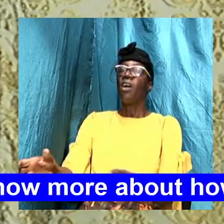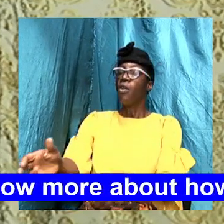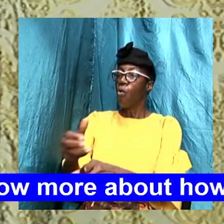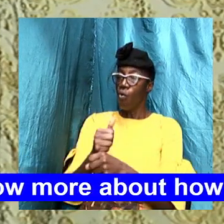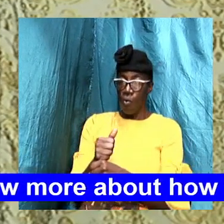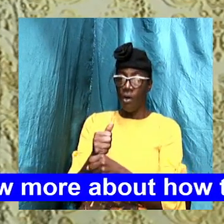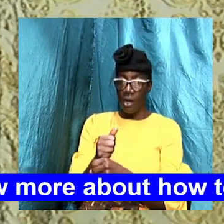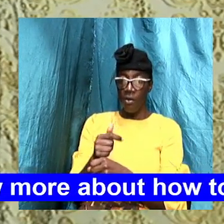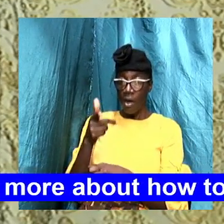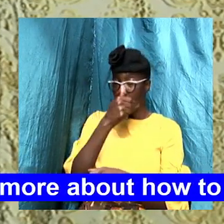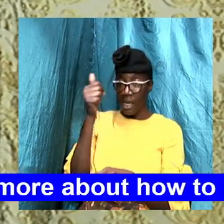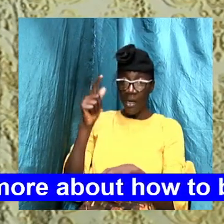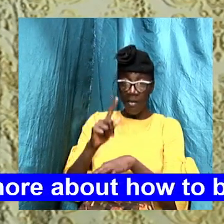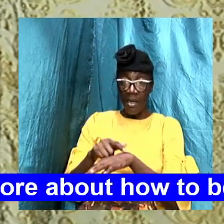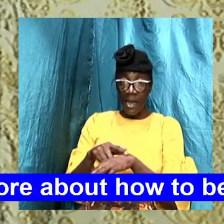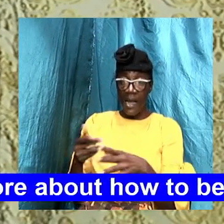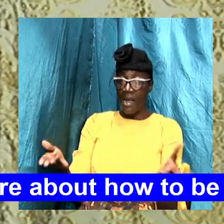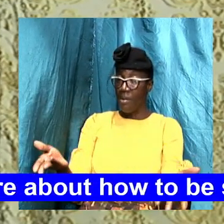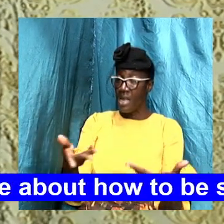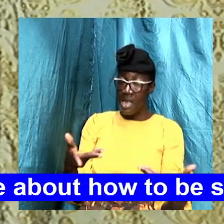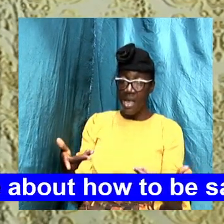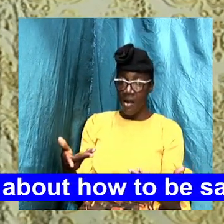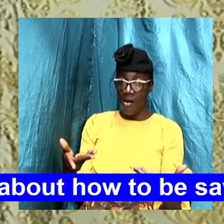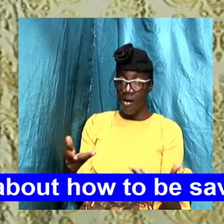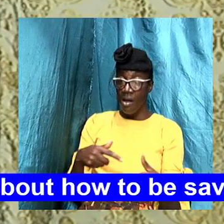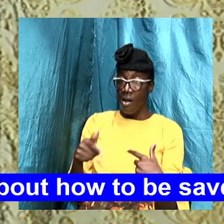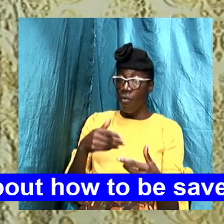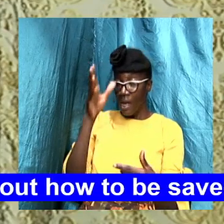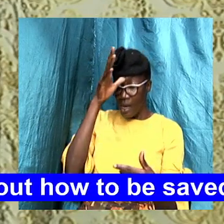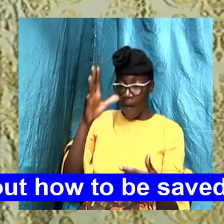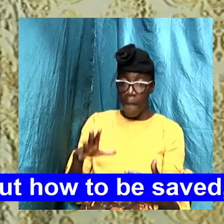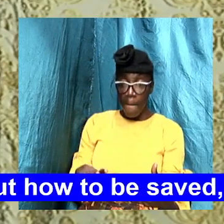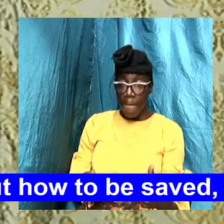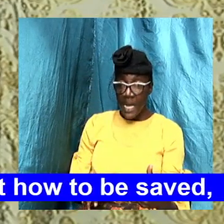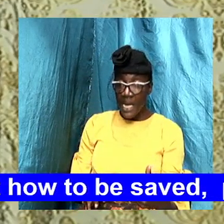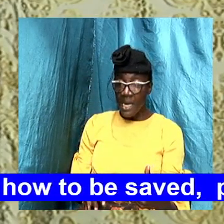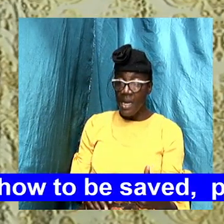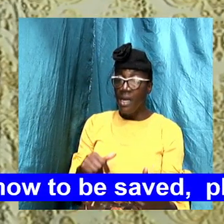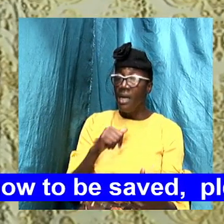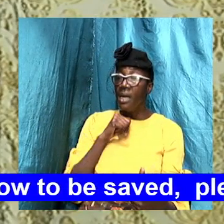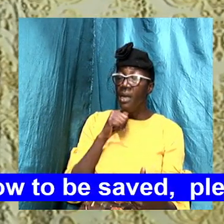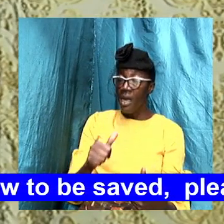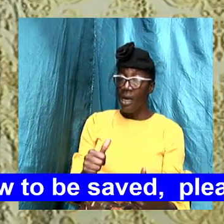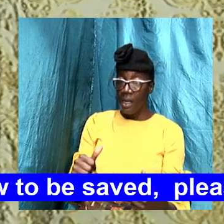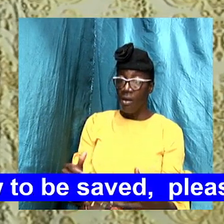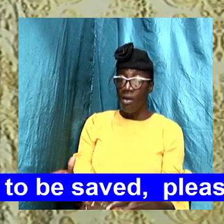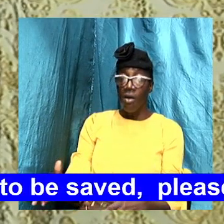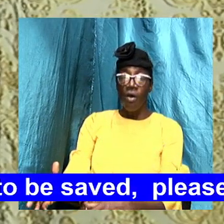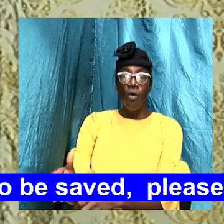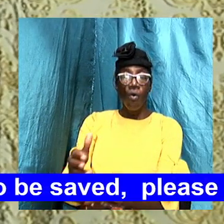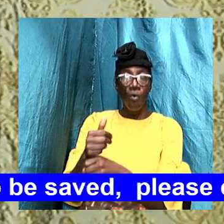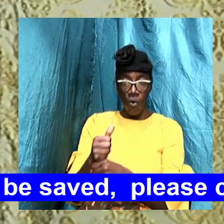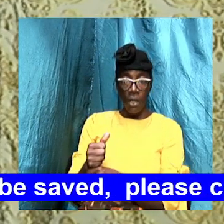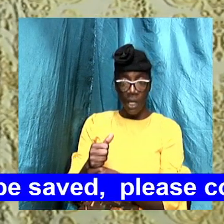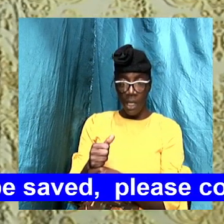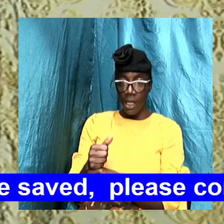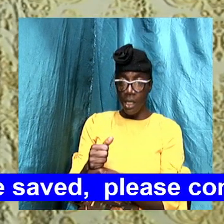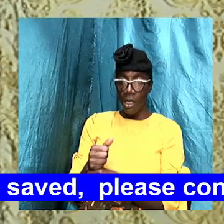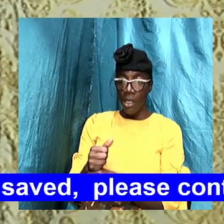because the time is here when men are not upholding sound doctrine